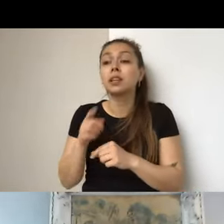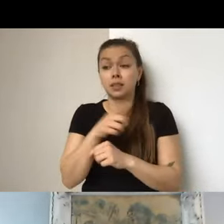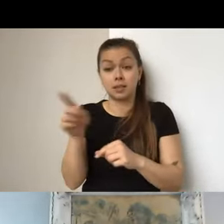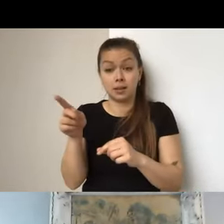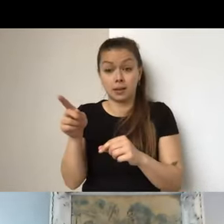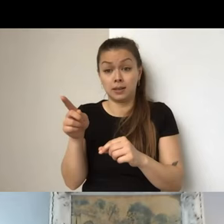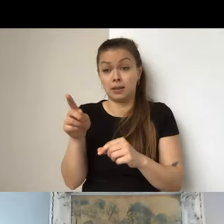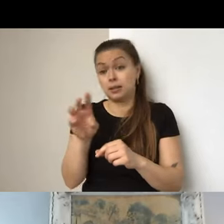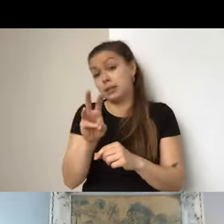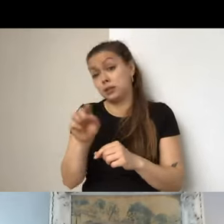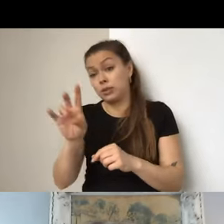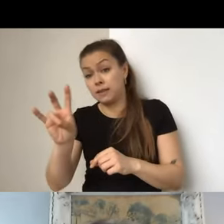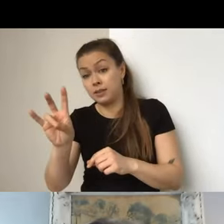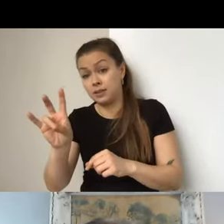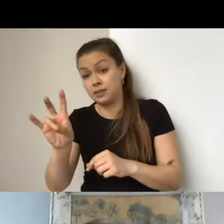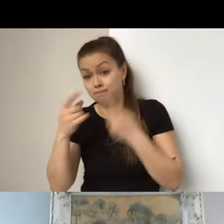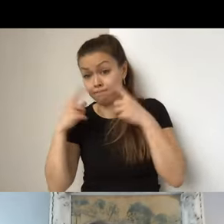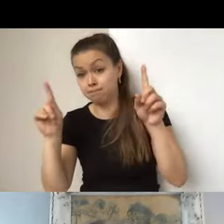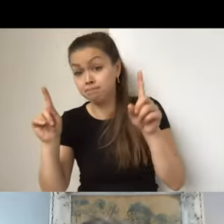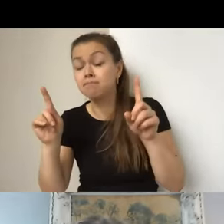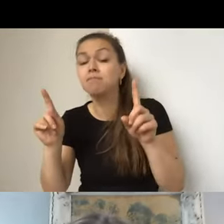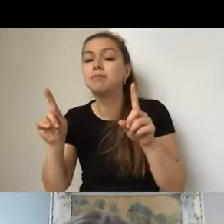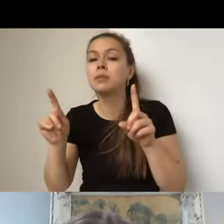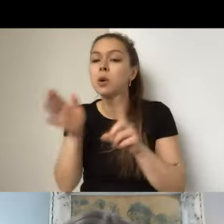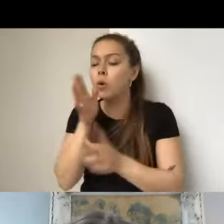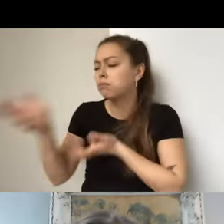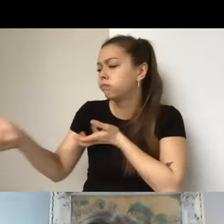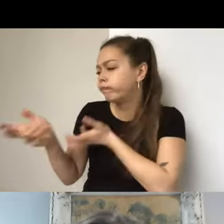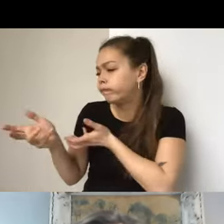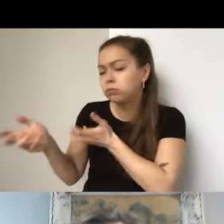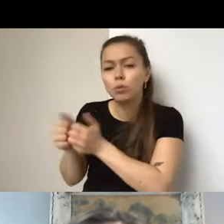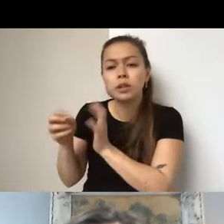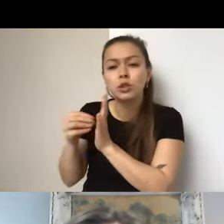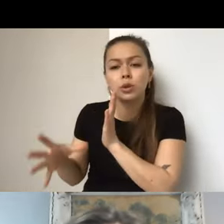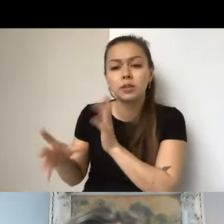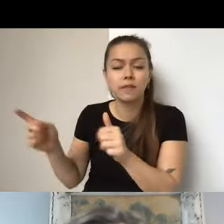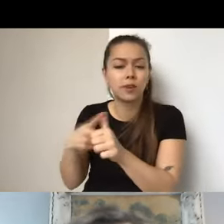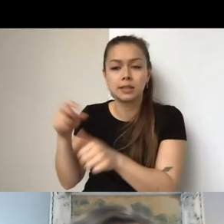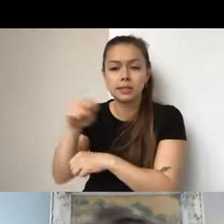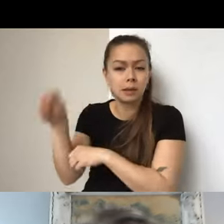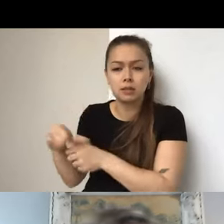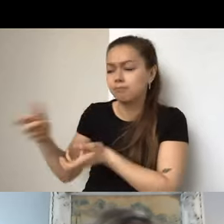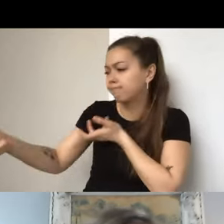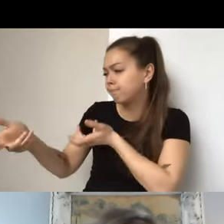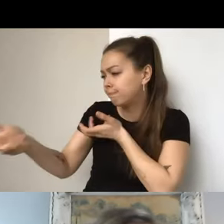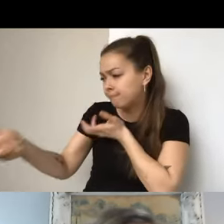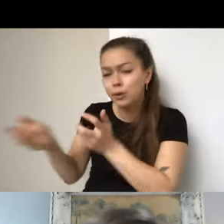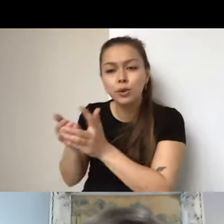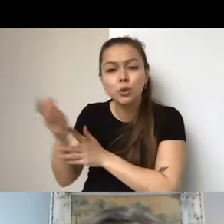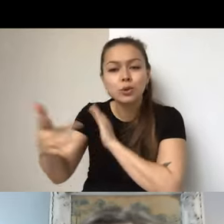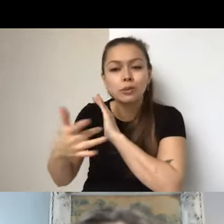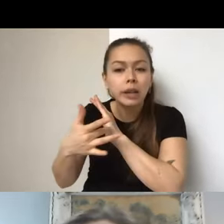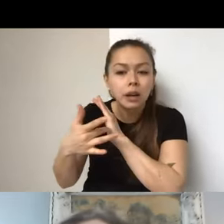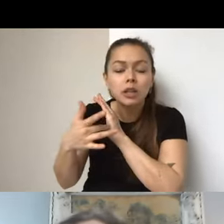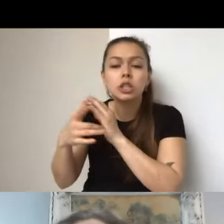to those students through the first semester to explore their solutions using digital thinking and technology. Um, it's